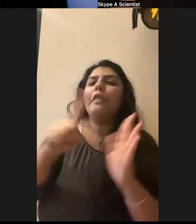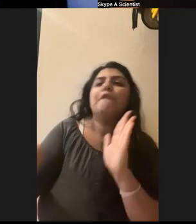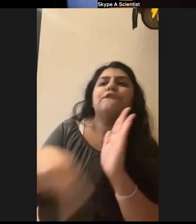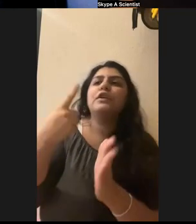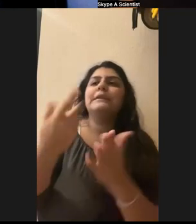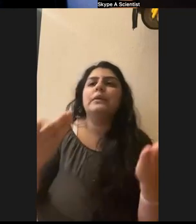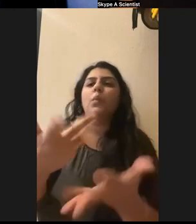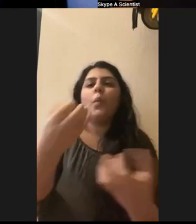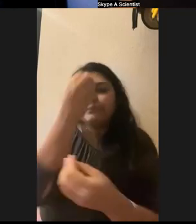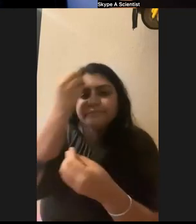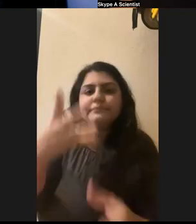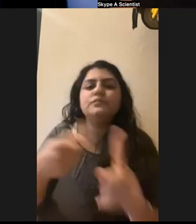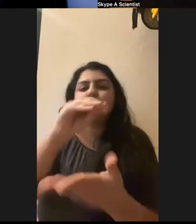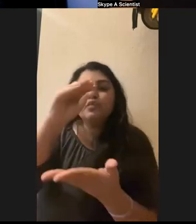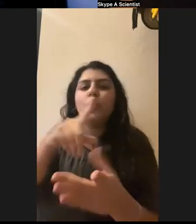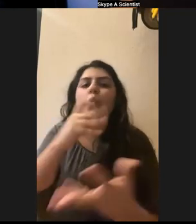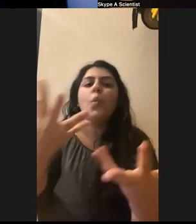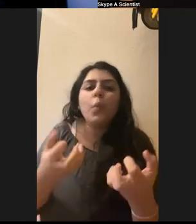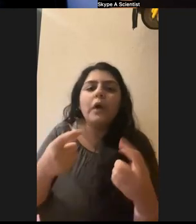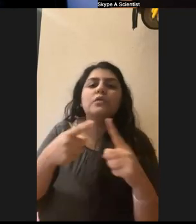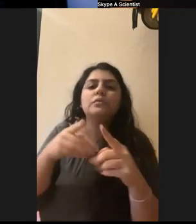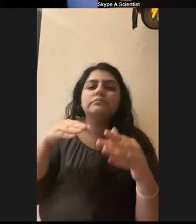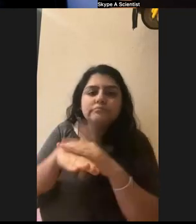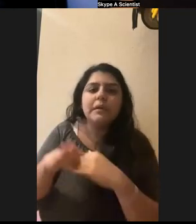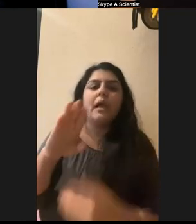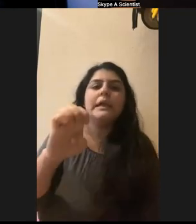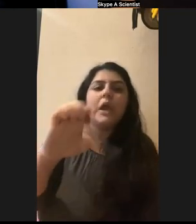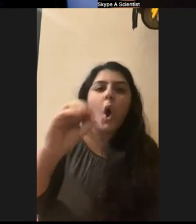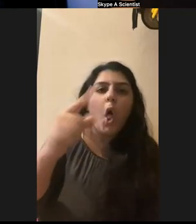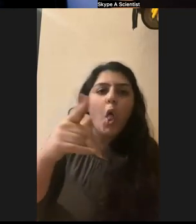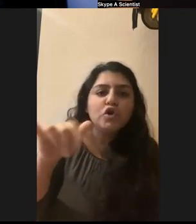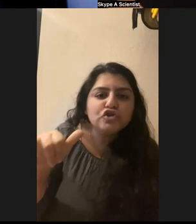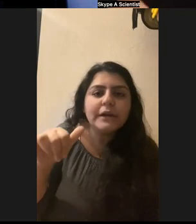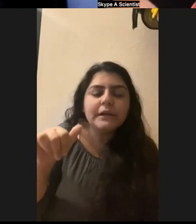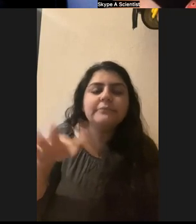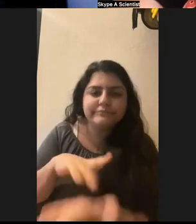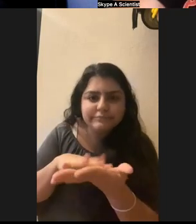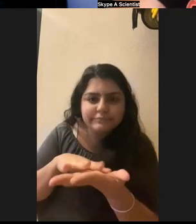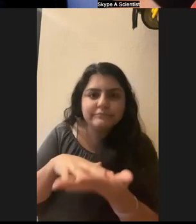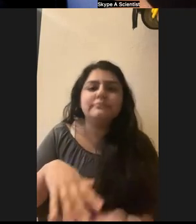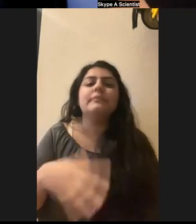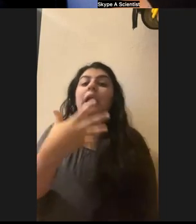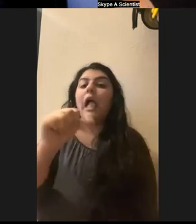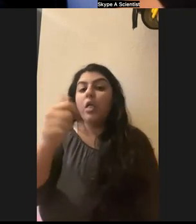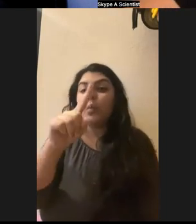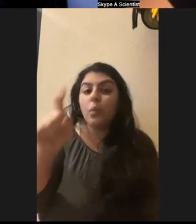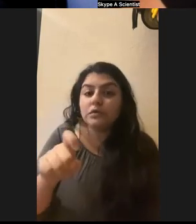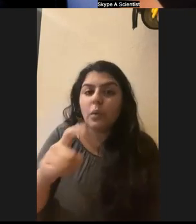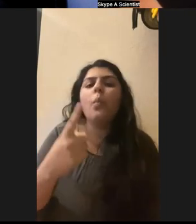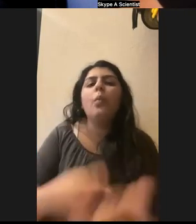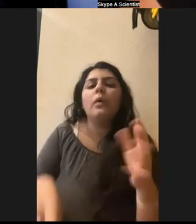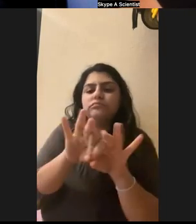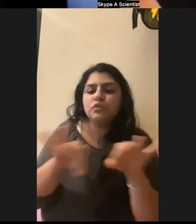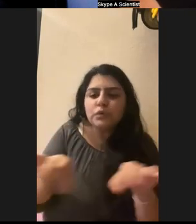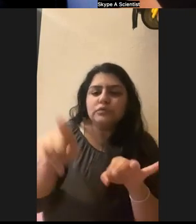student who would like to pursue, uh, ecology as a profession? And then the other question is, uh, what degree did you obtain